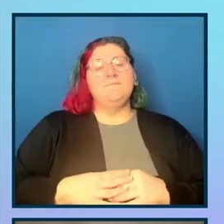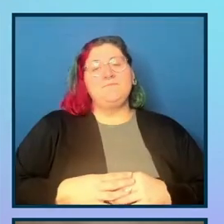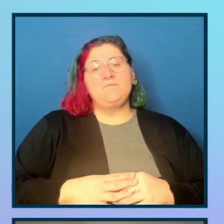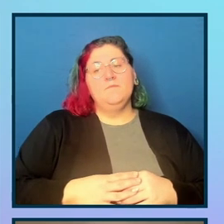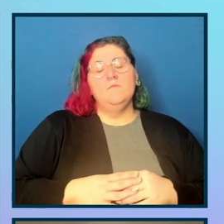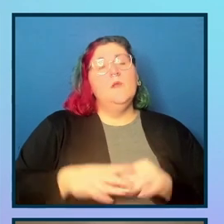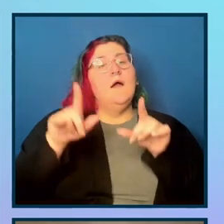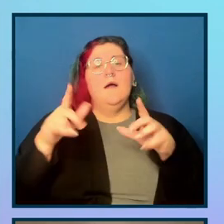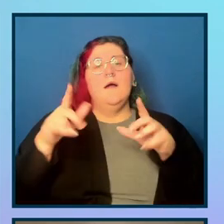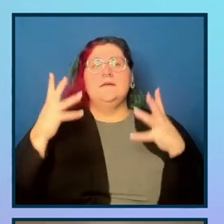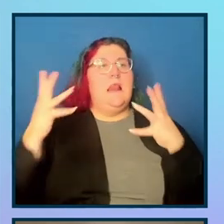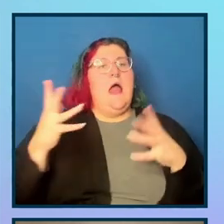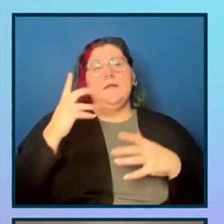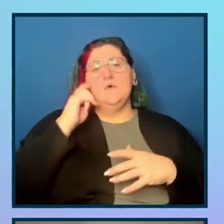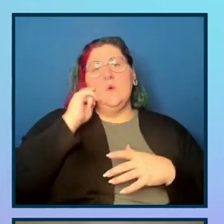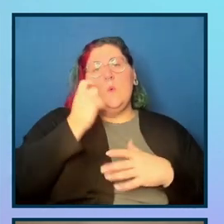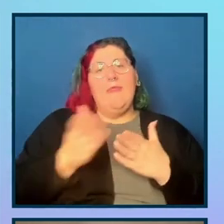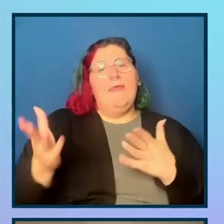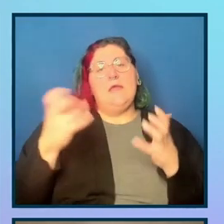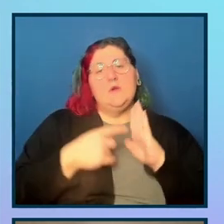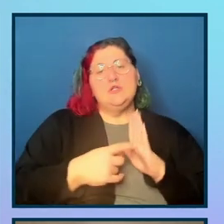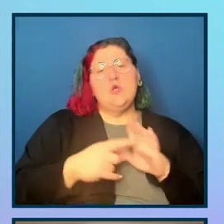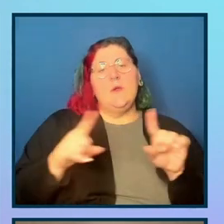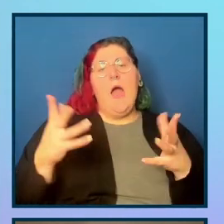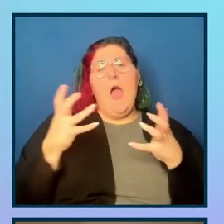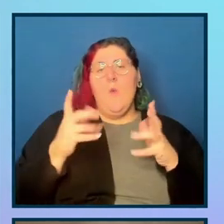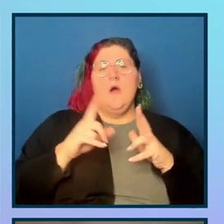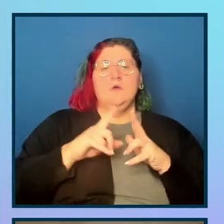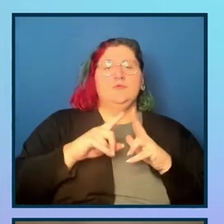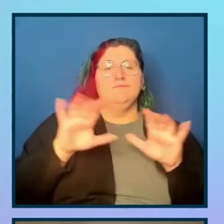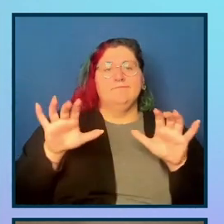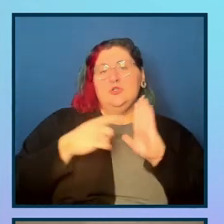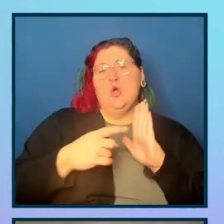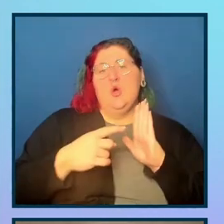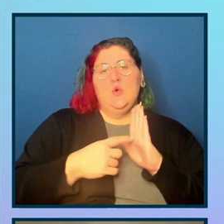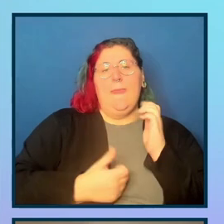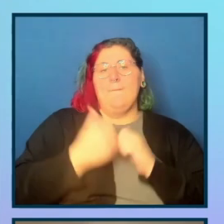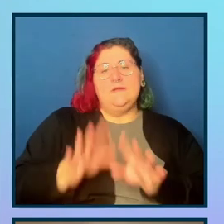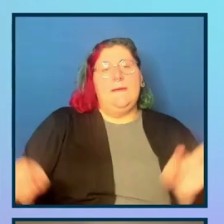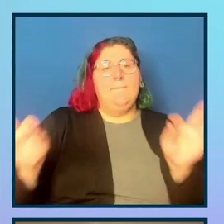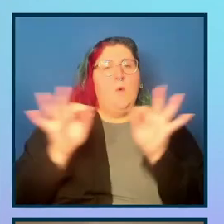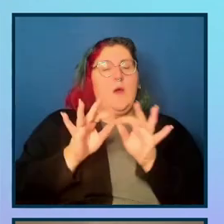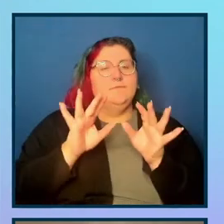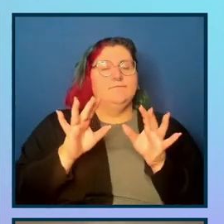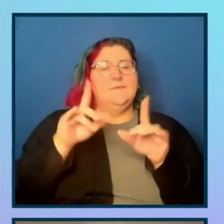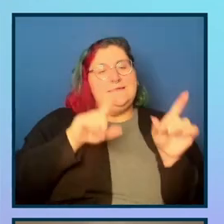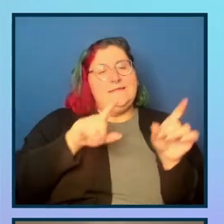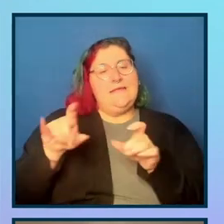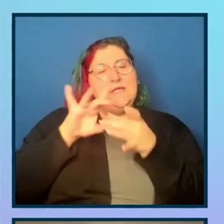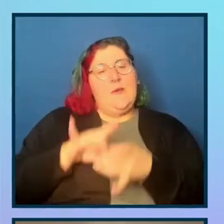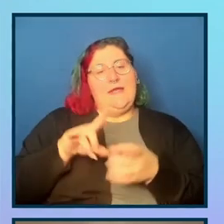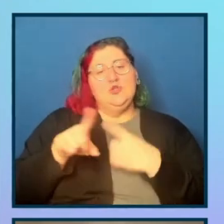There's all sorts of cool features that I would love to show you, but I want to, I want to get to the most important testing that relates to what Preeti just covered,